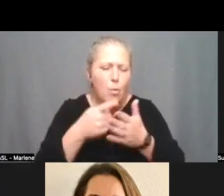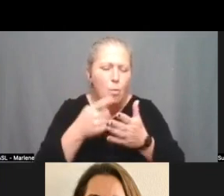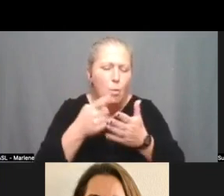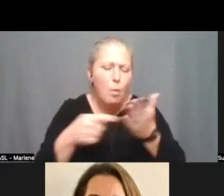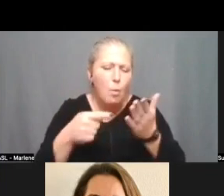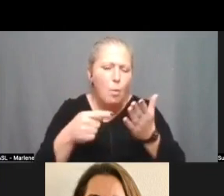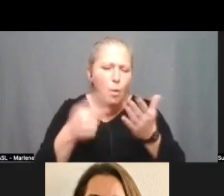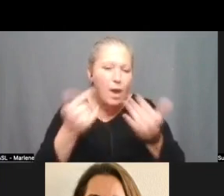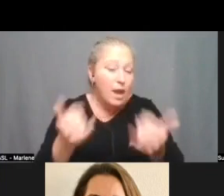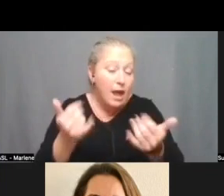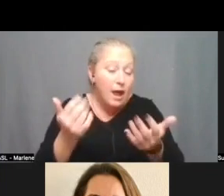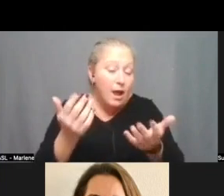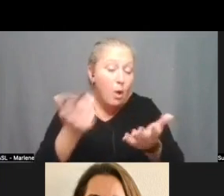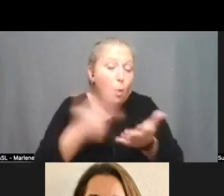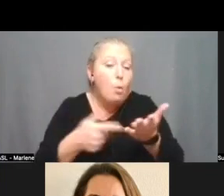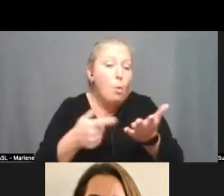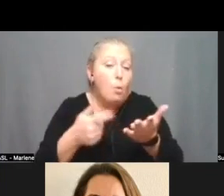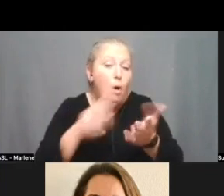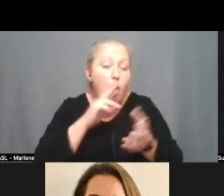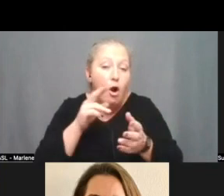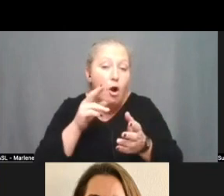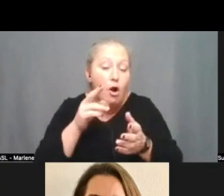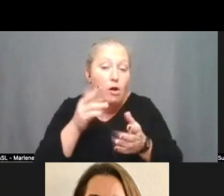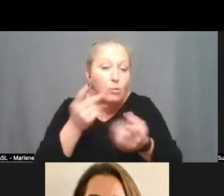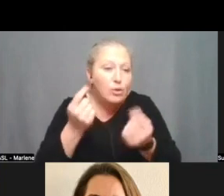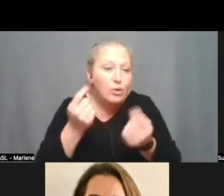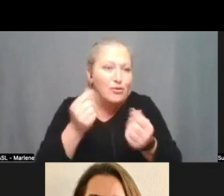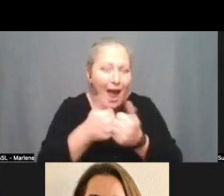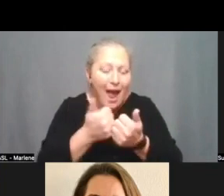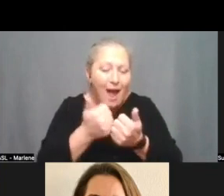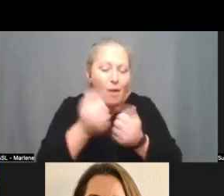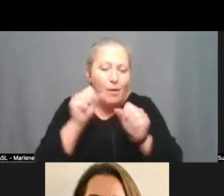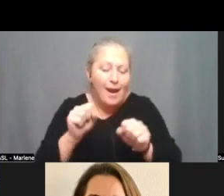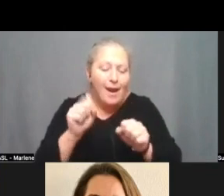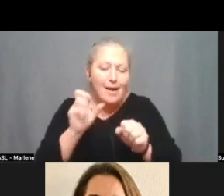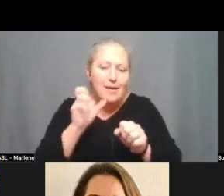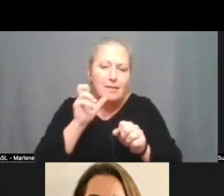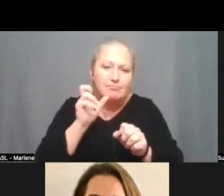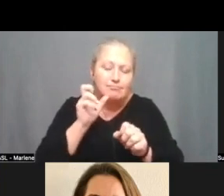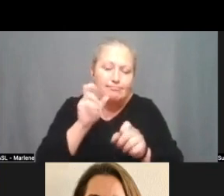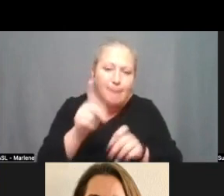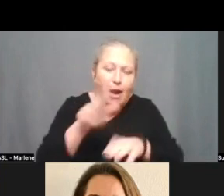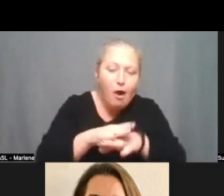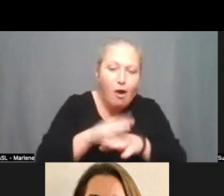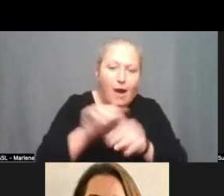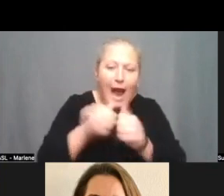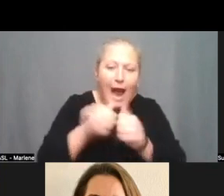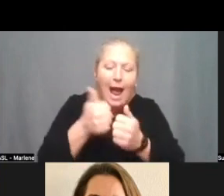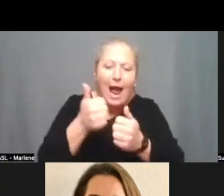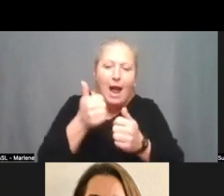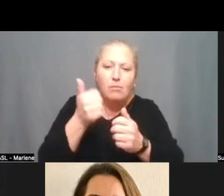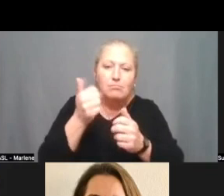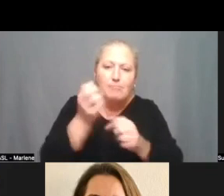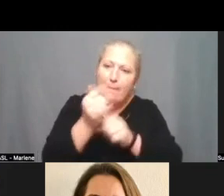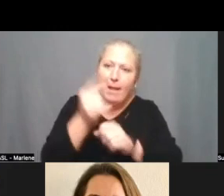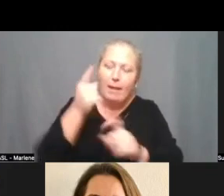what now like what are the strategies how do we get back on track and um how do we how do we achieve our goals here yeah